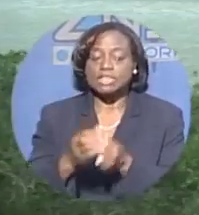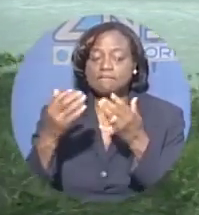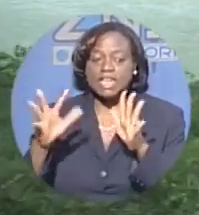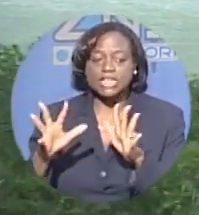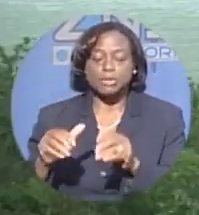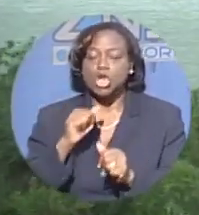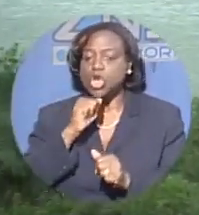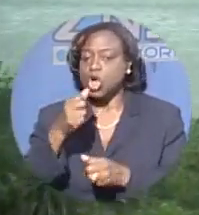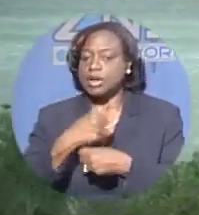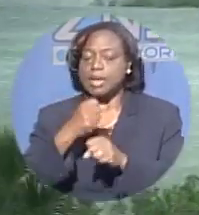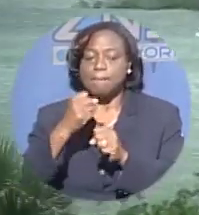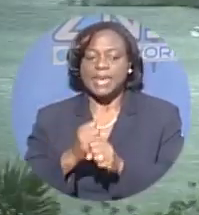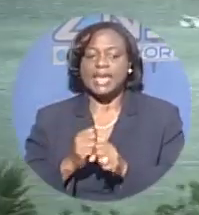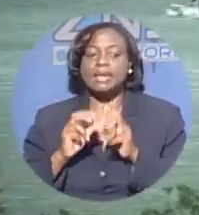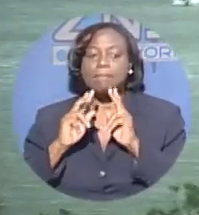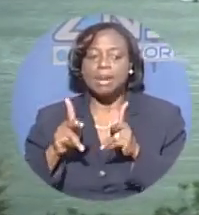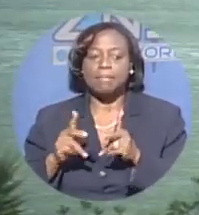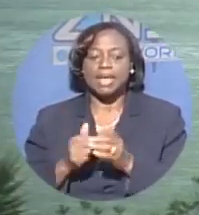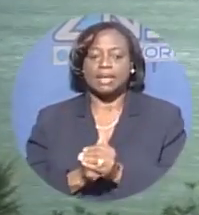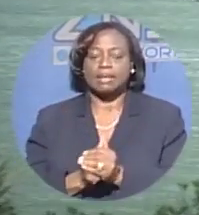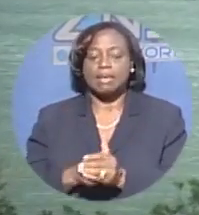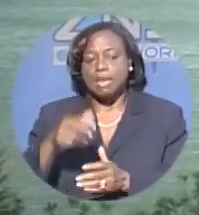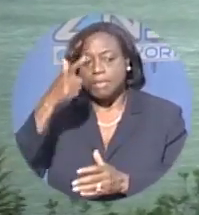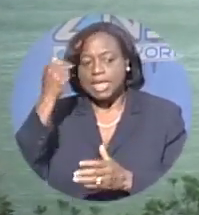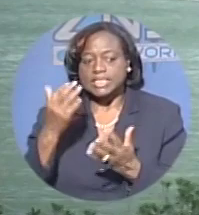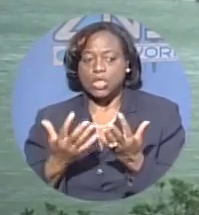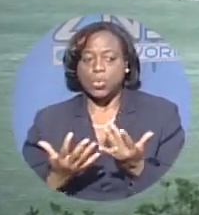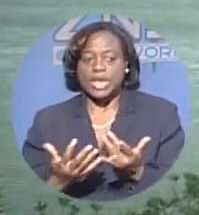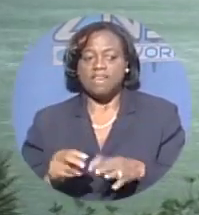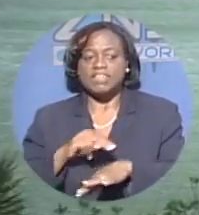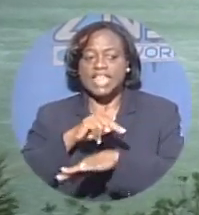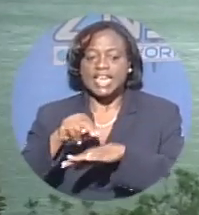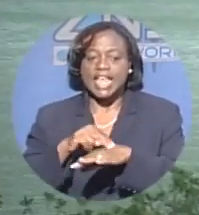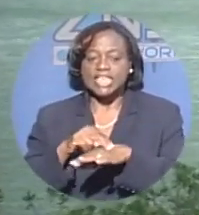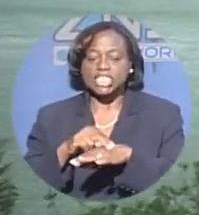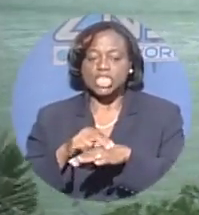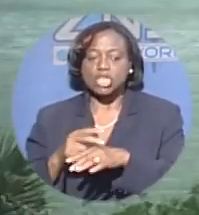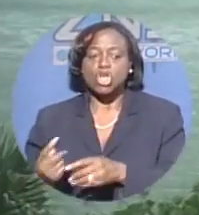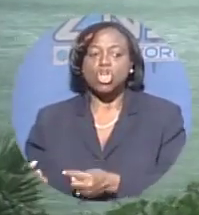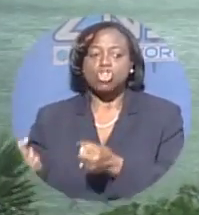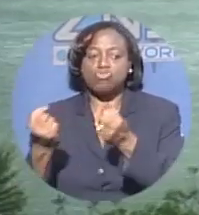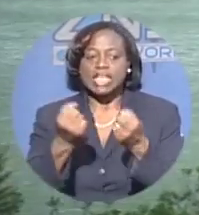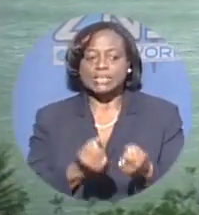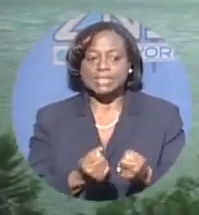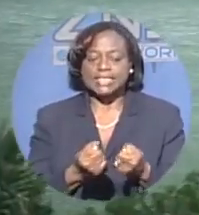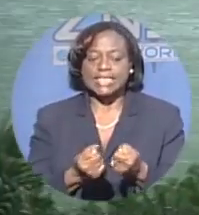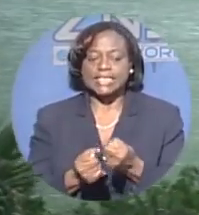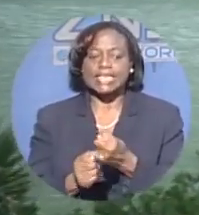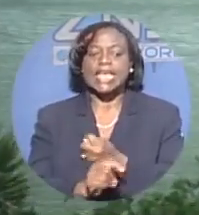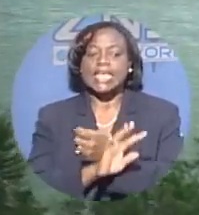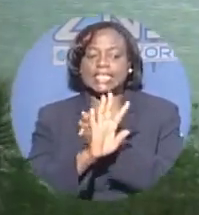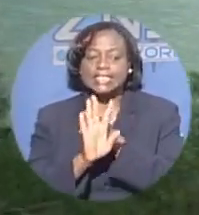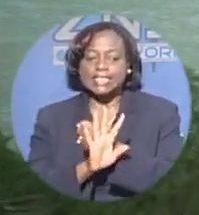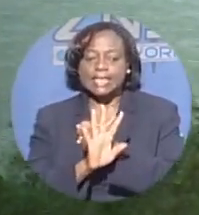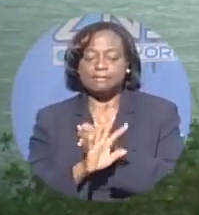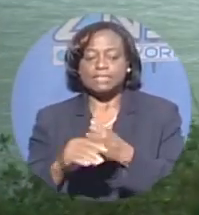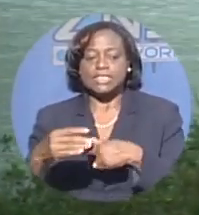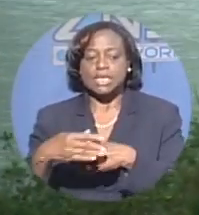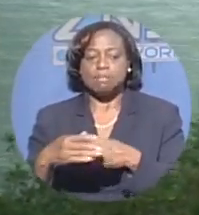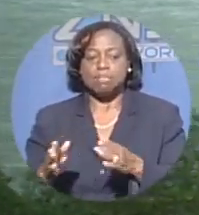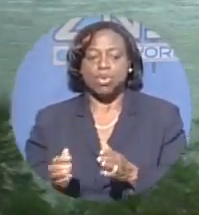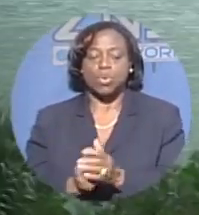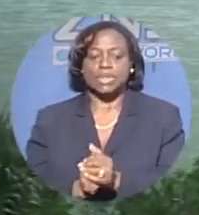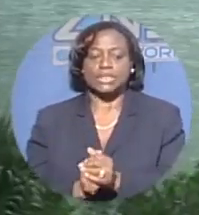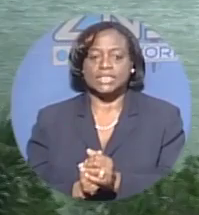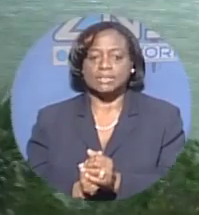public. And he says that's because they're awaiting the National Transportation Safety Board or the NTSB to give their stamp of